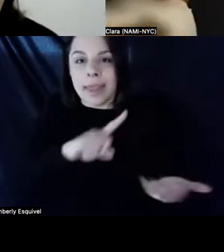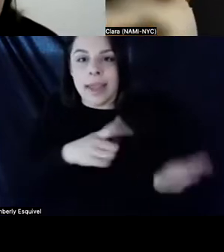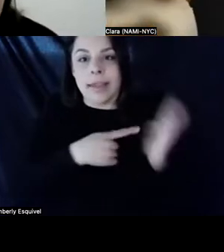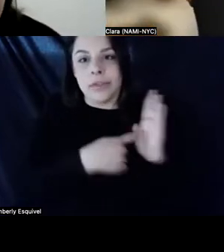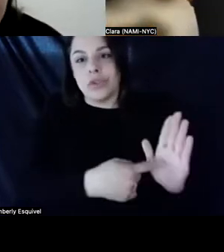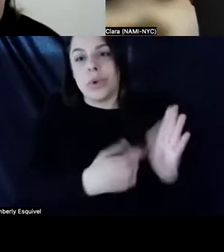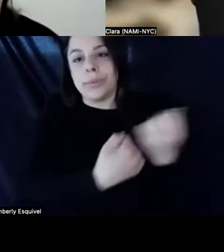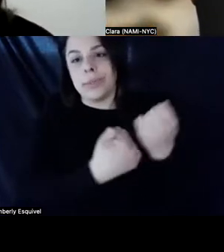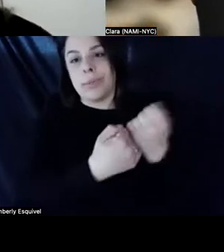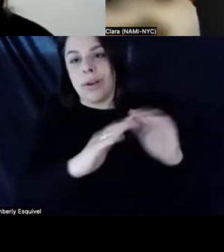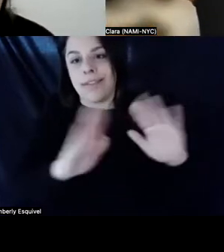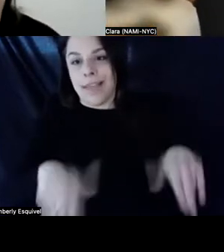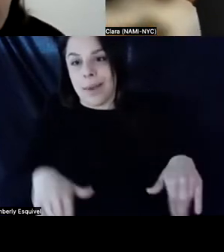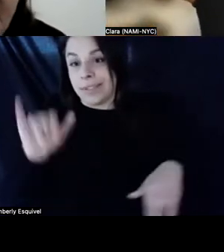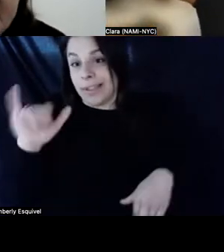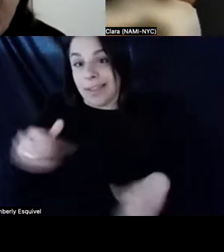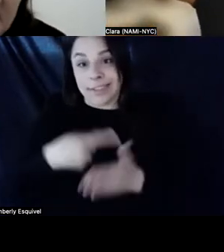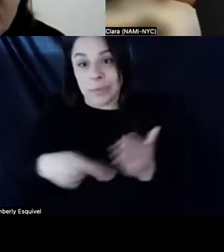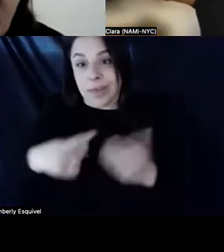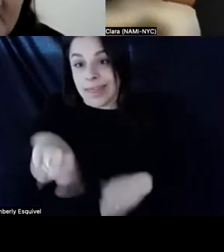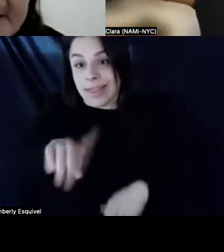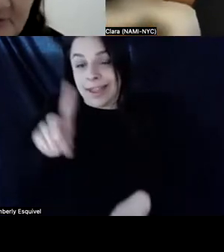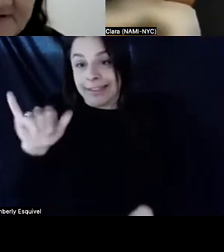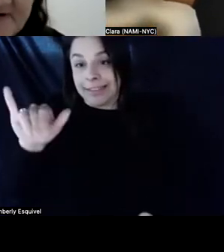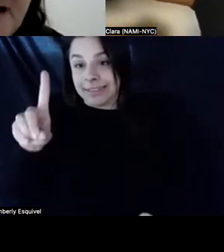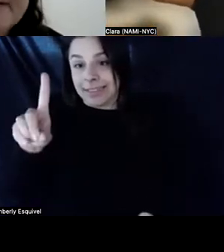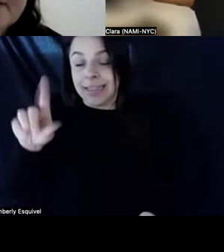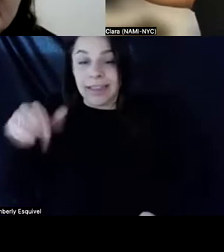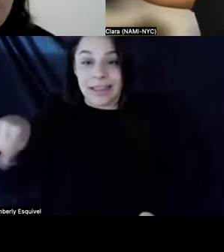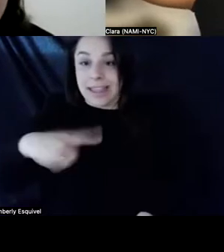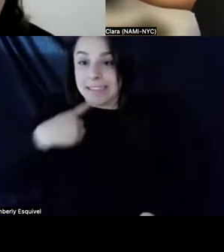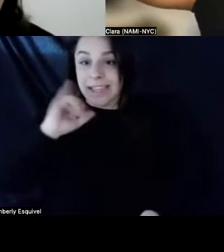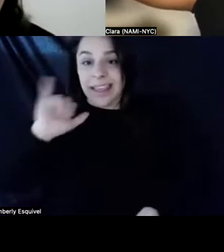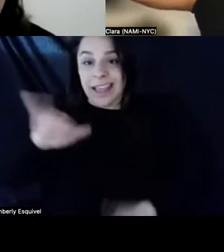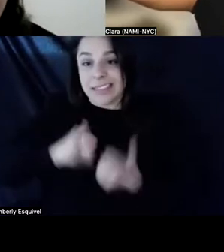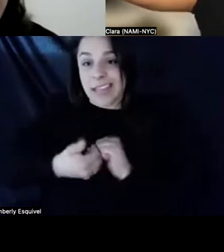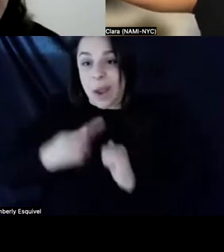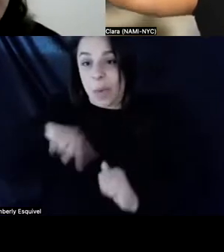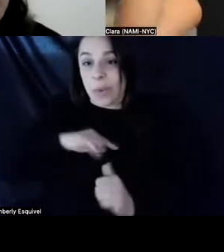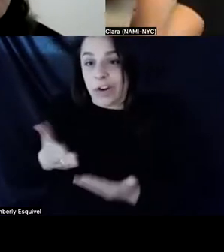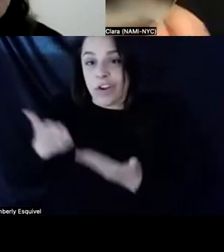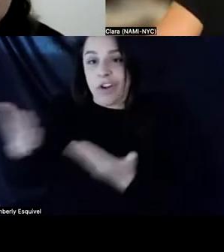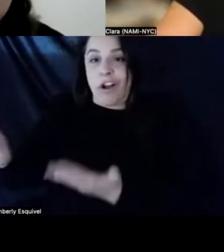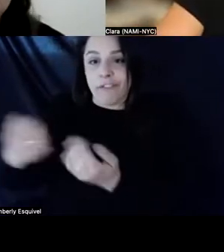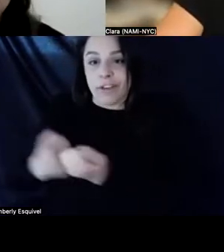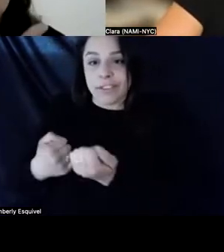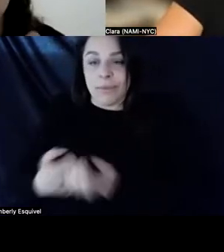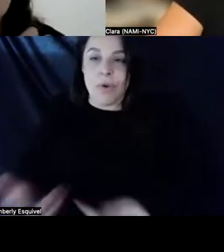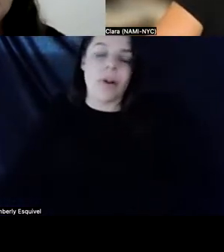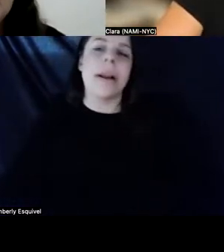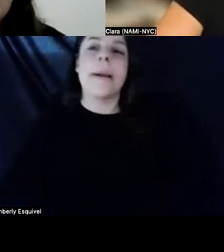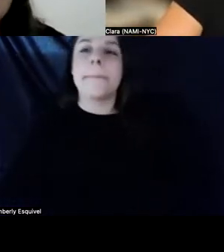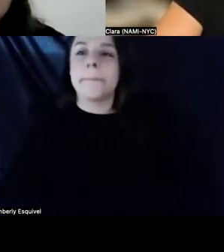That was what they did. They were like, well, that's how we're offering support to you guys. Um, so it's basically,